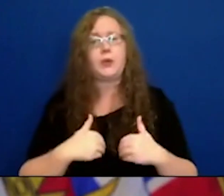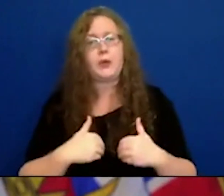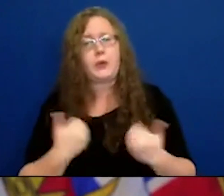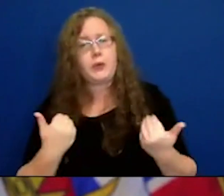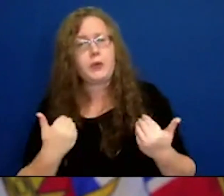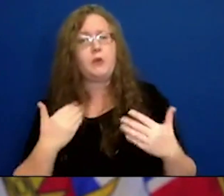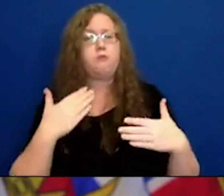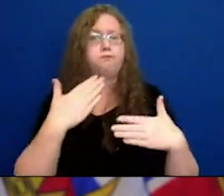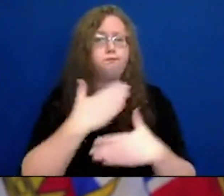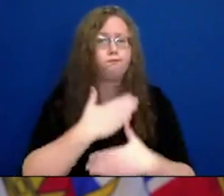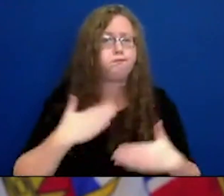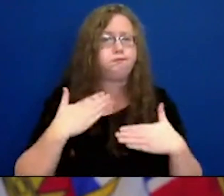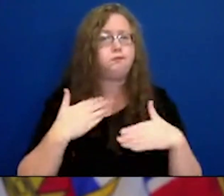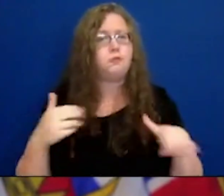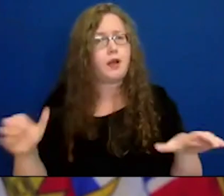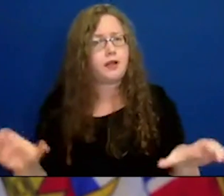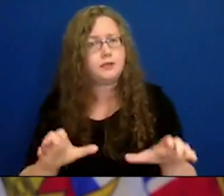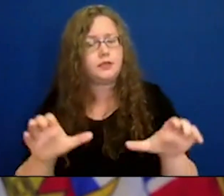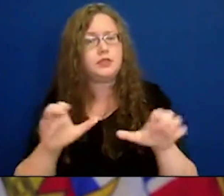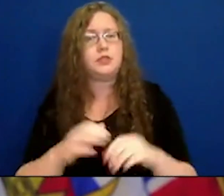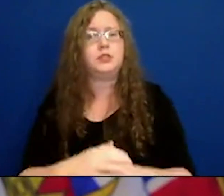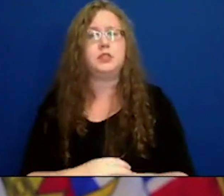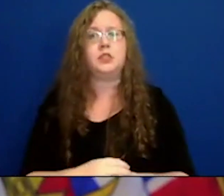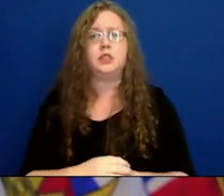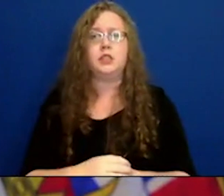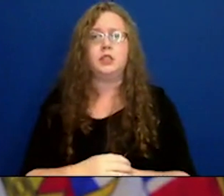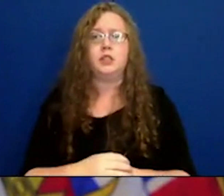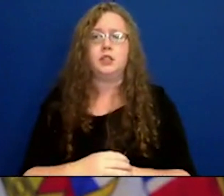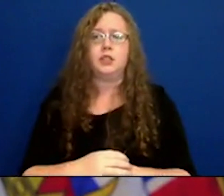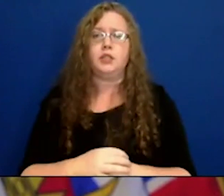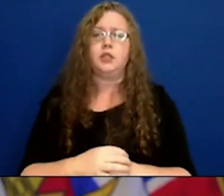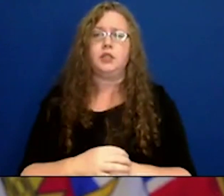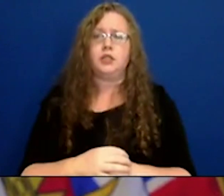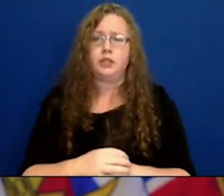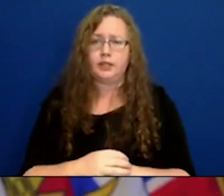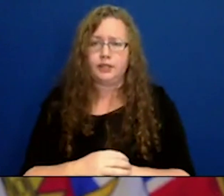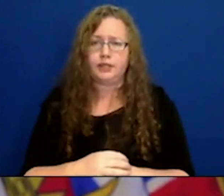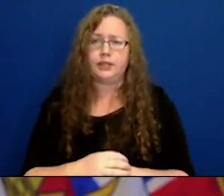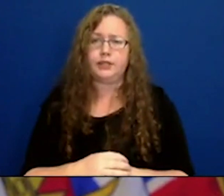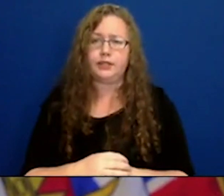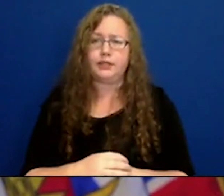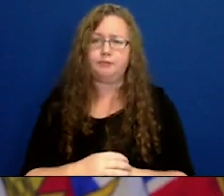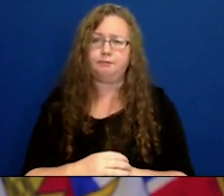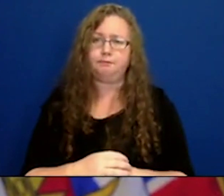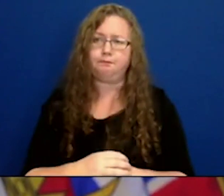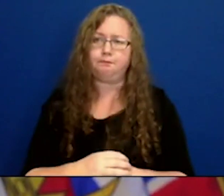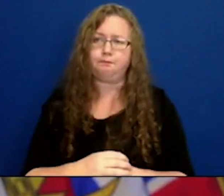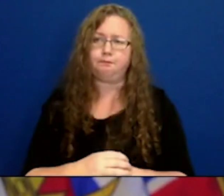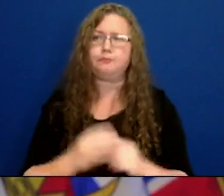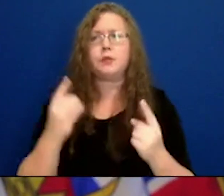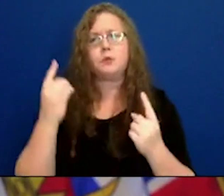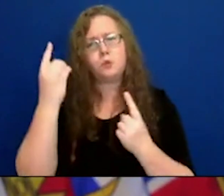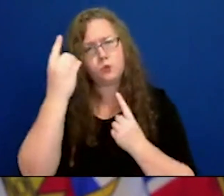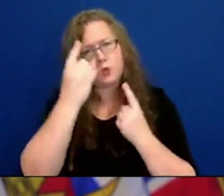recreation activities. I'm wondering if you can tell us